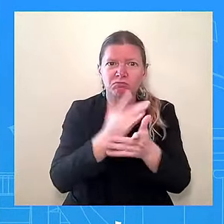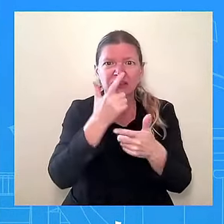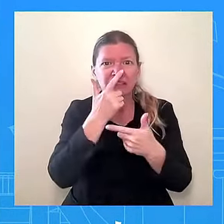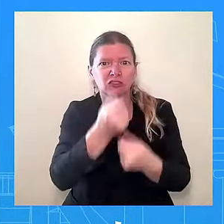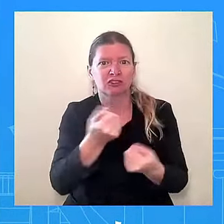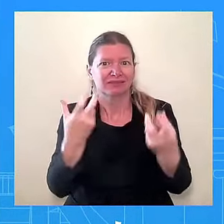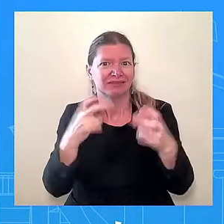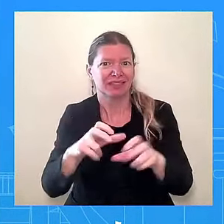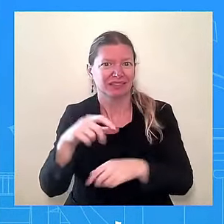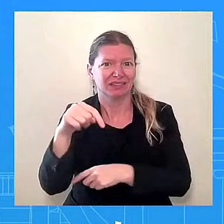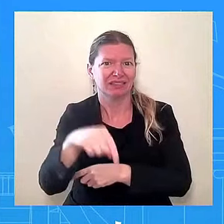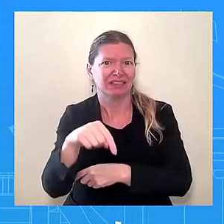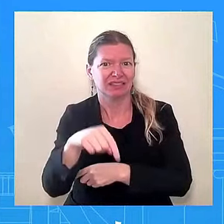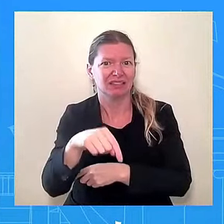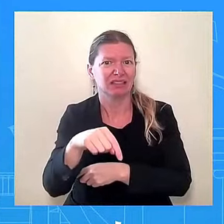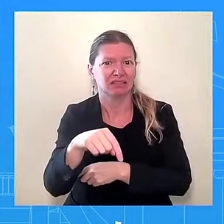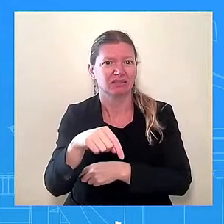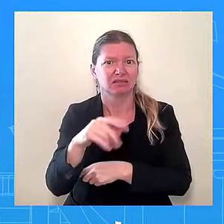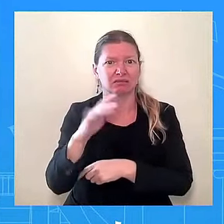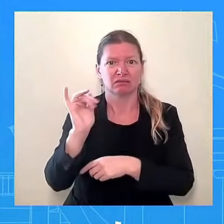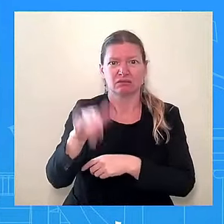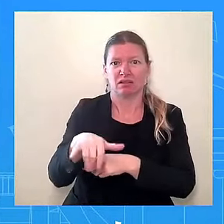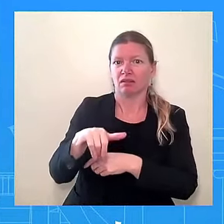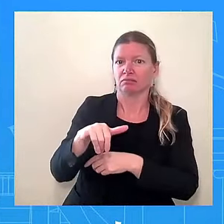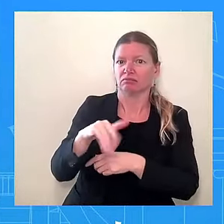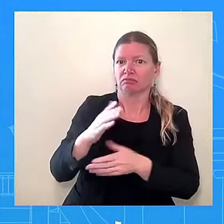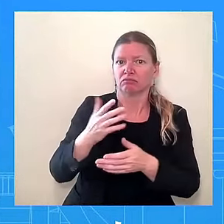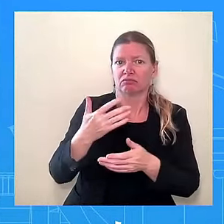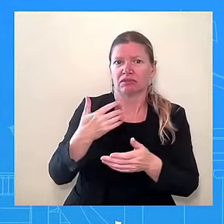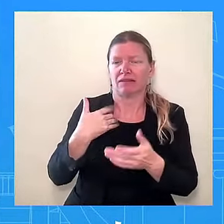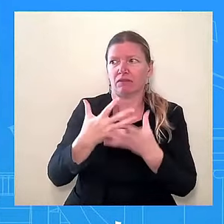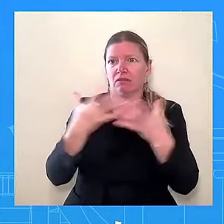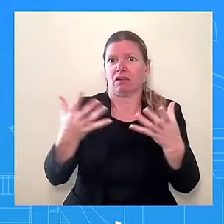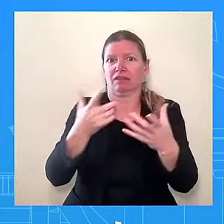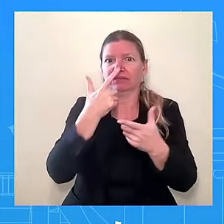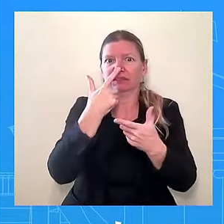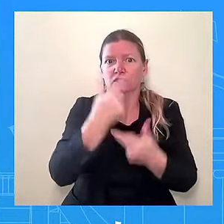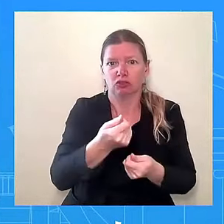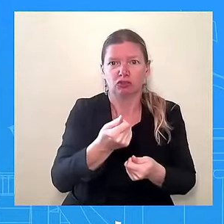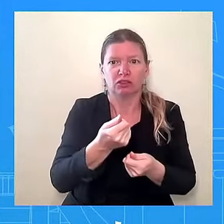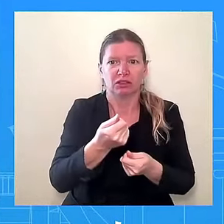rural America is this is resources that we need, that we want, and we should preserve.